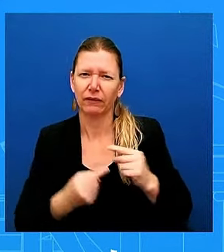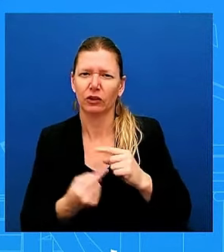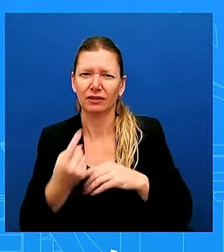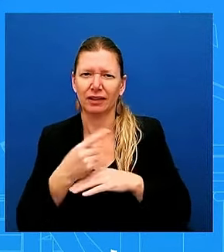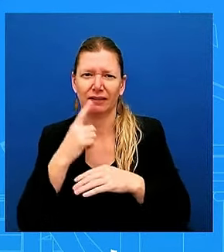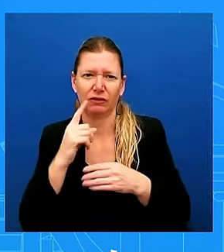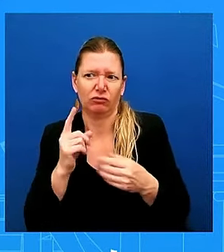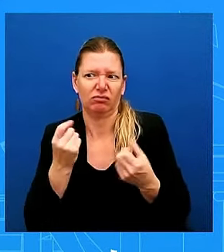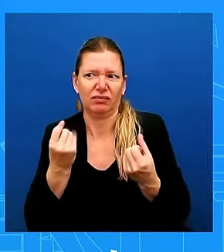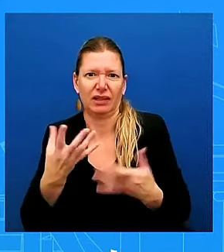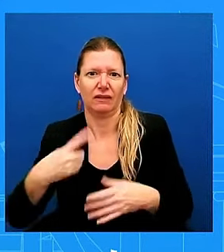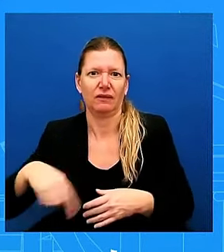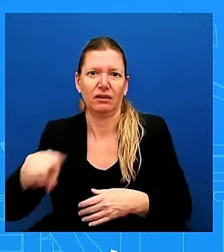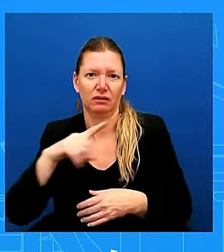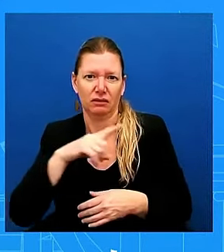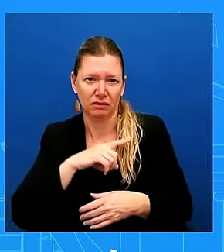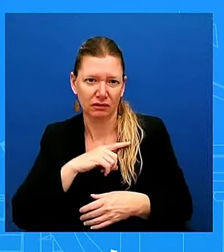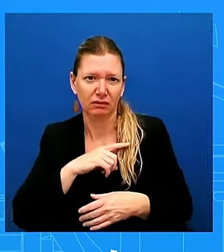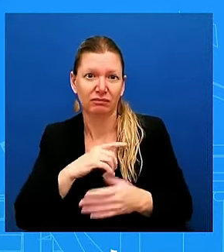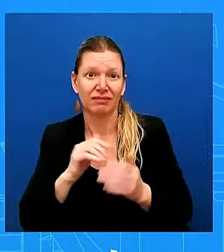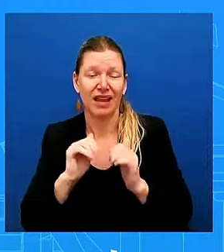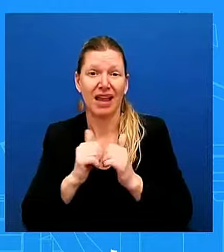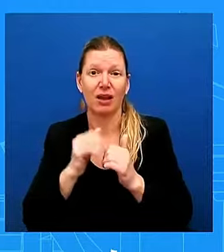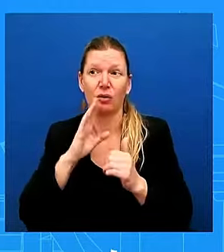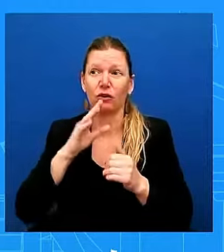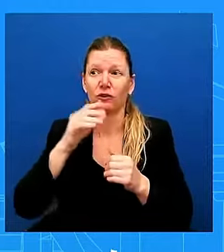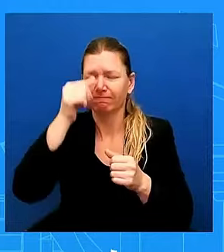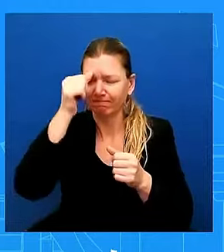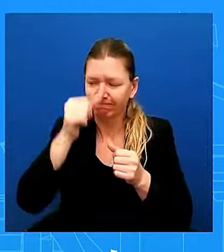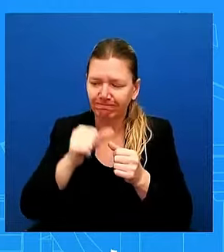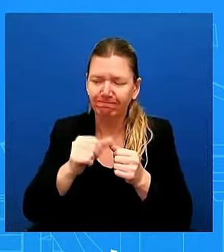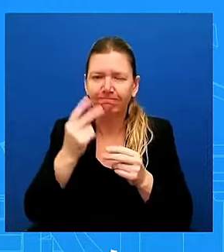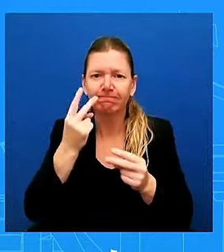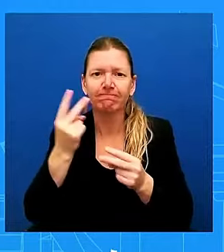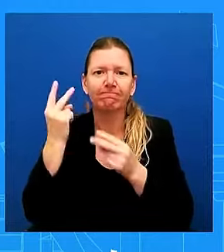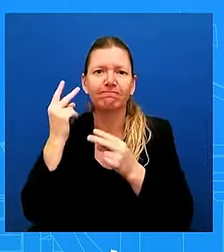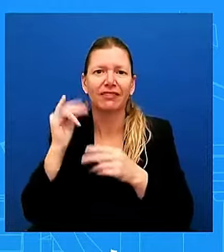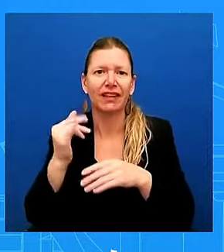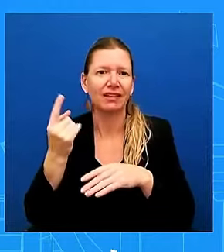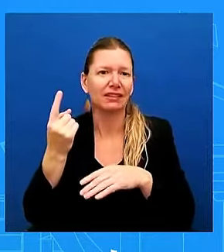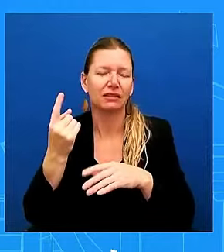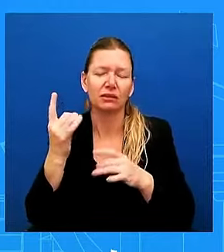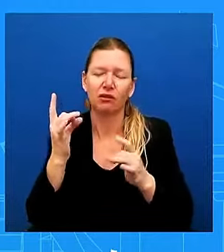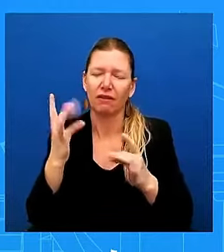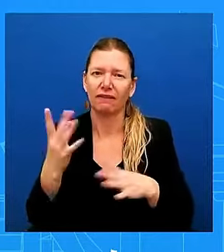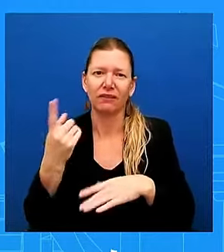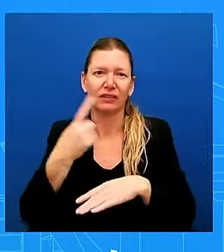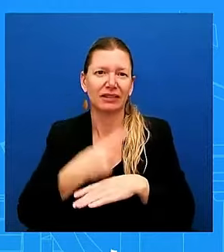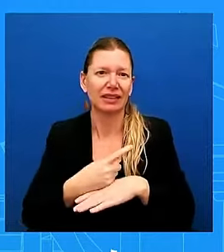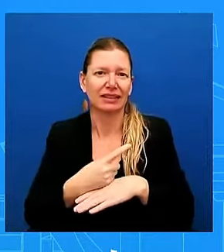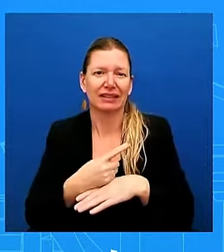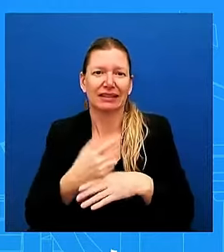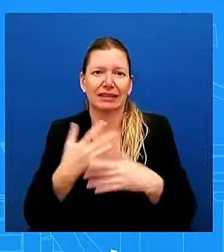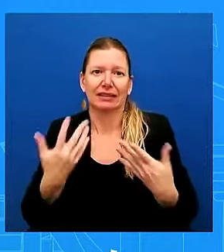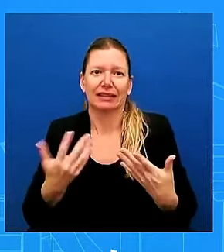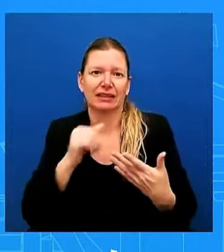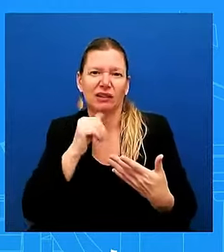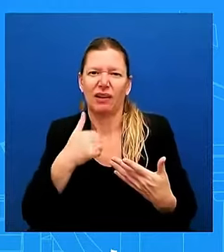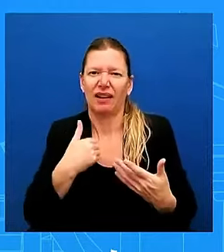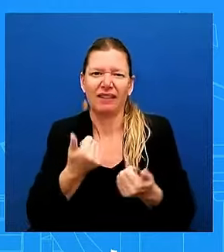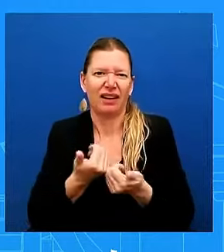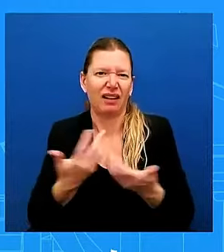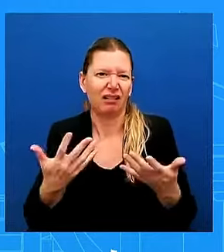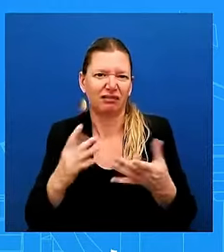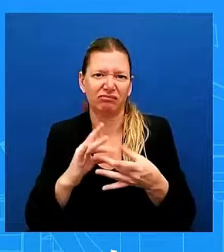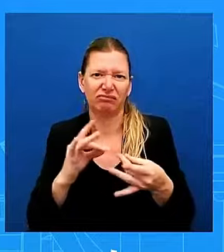a year ago. Don't have anything to share at this time. secondly, this was President Biden's first time, correct to the press briefing loop since he's, what, uh, why And you're welcome.